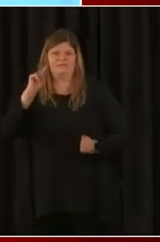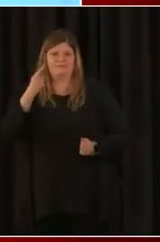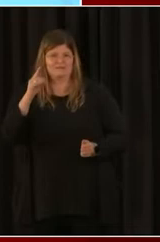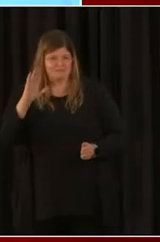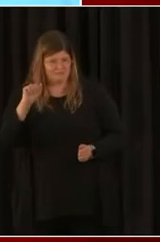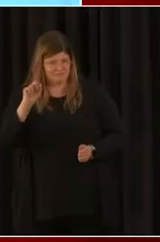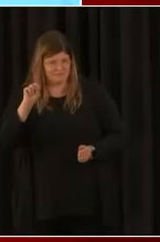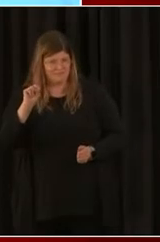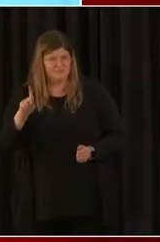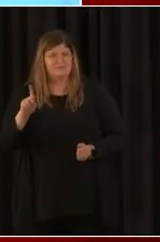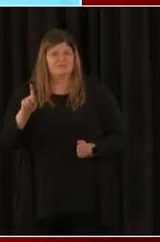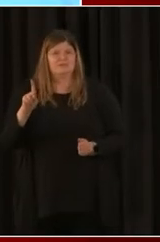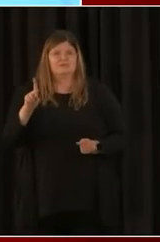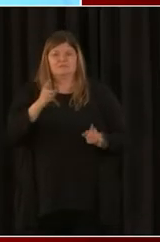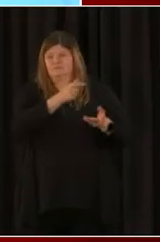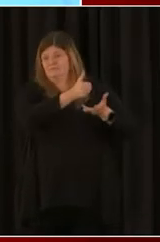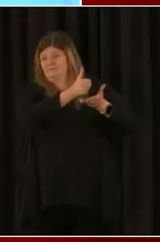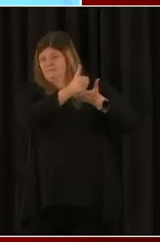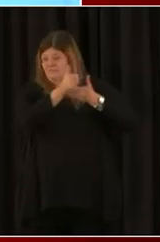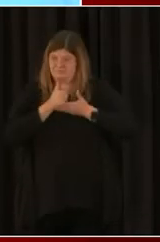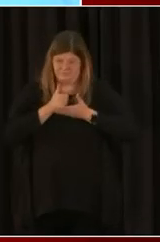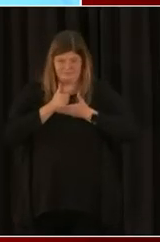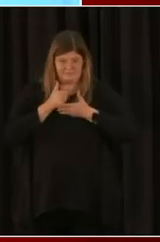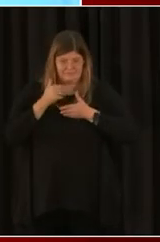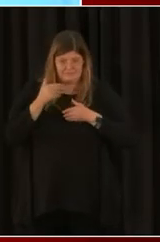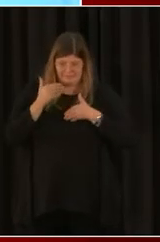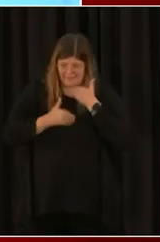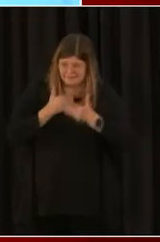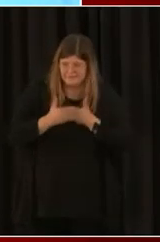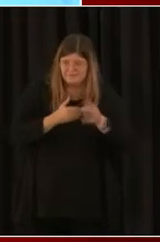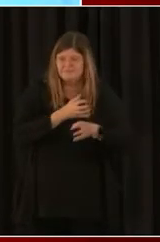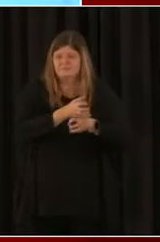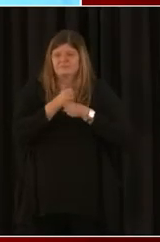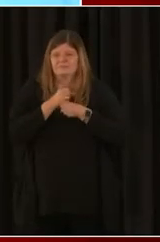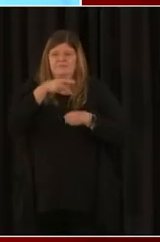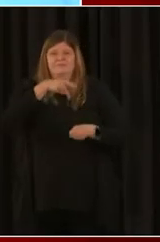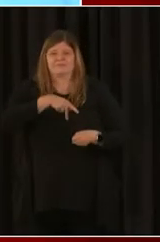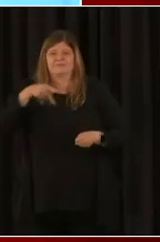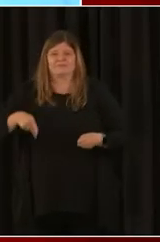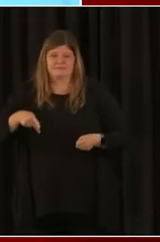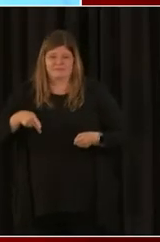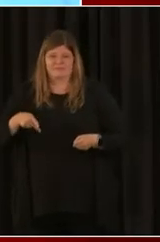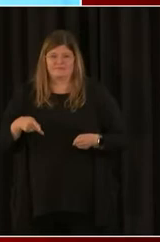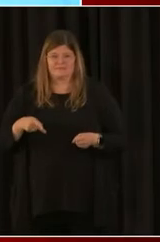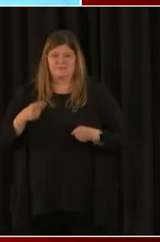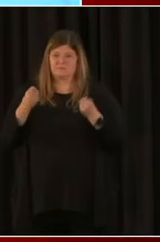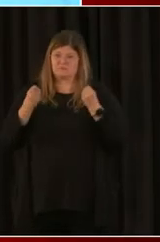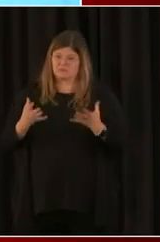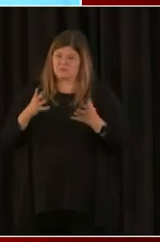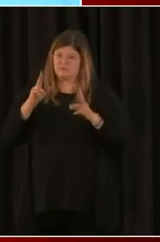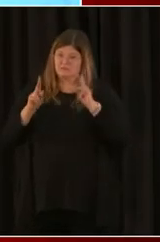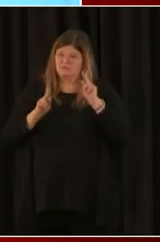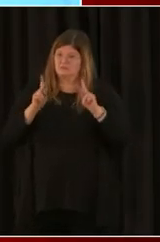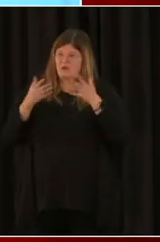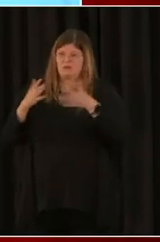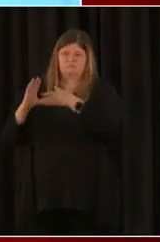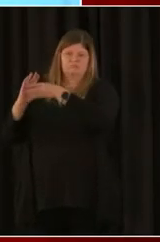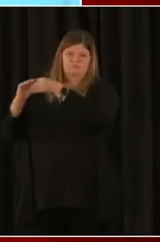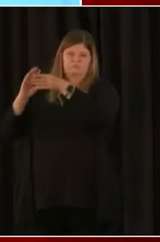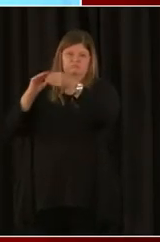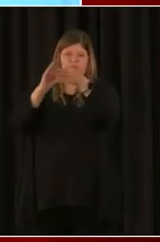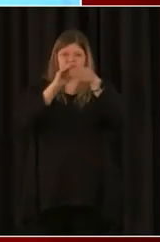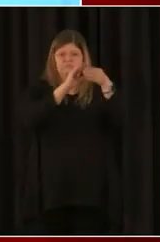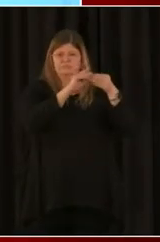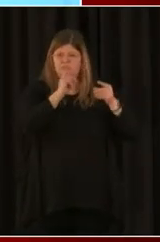the PPP. And I will second, third, fourth, the notion that a lot of the other people on the phone call have already said in reference to making